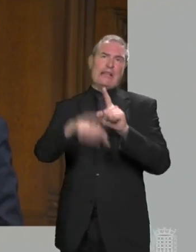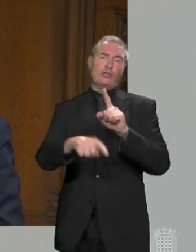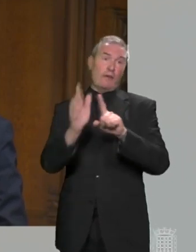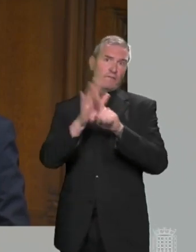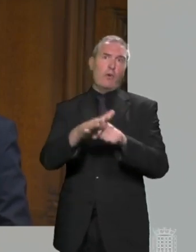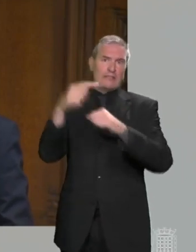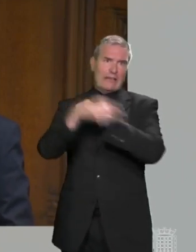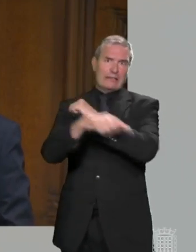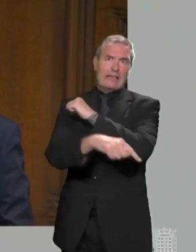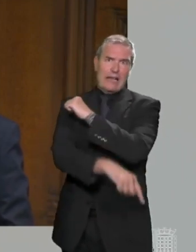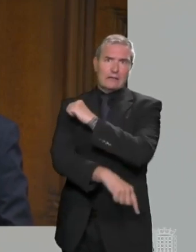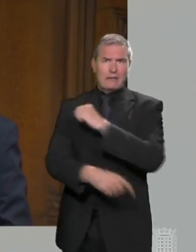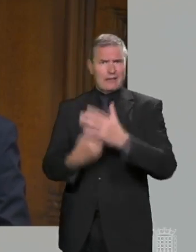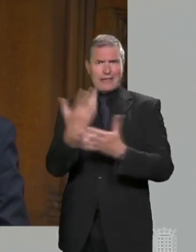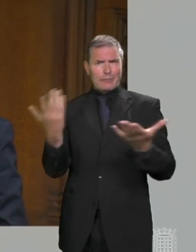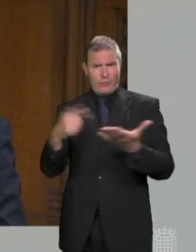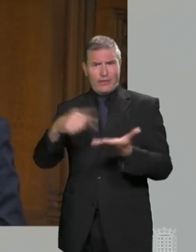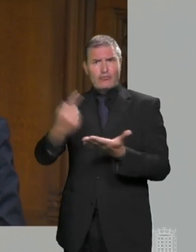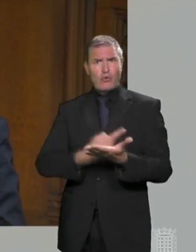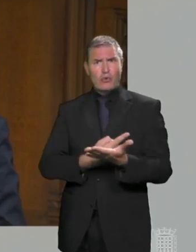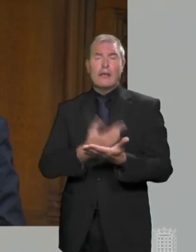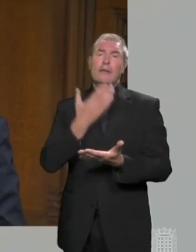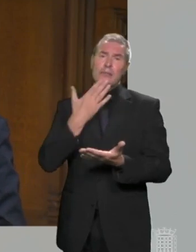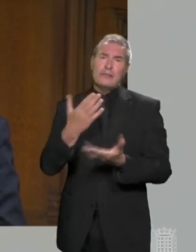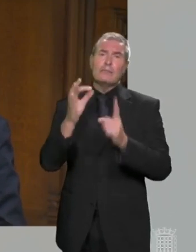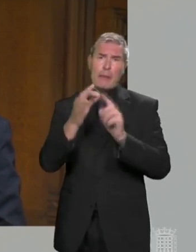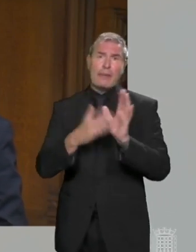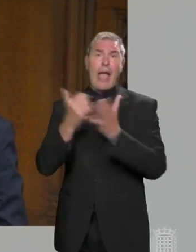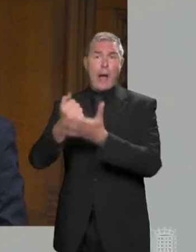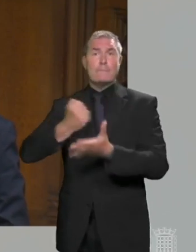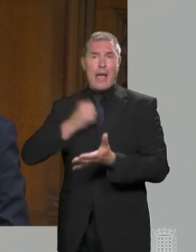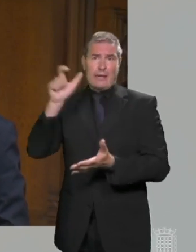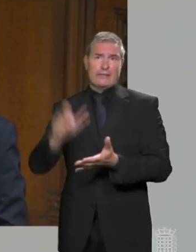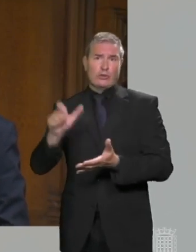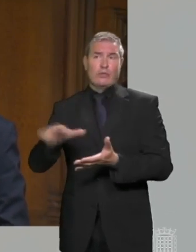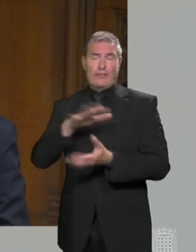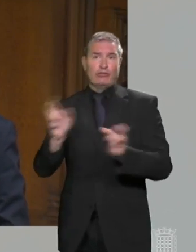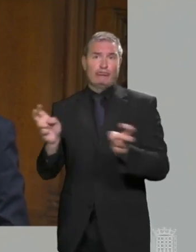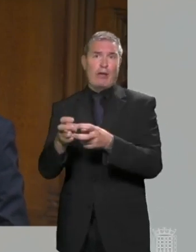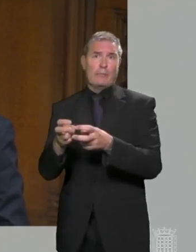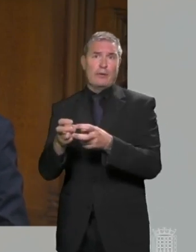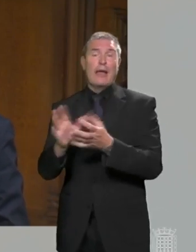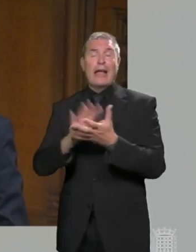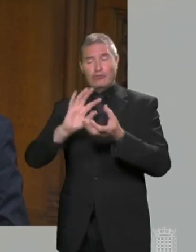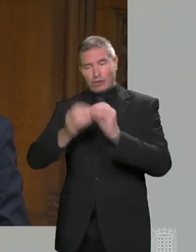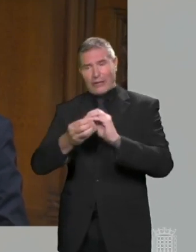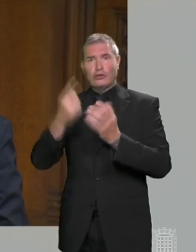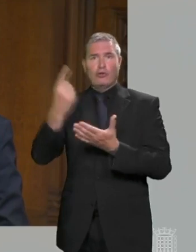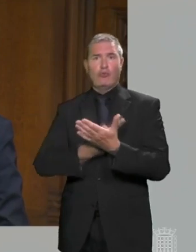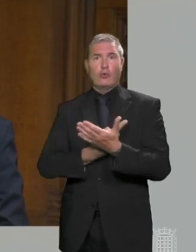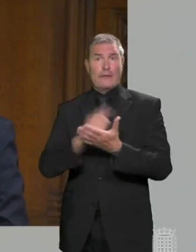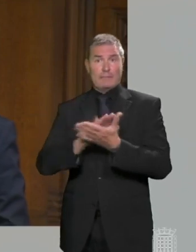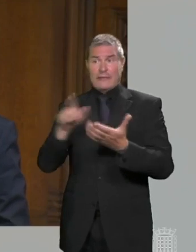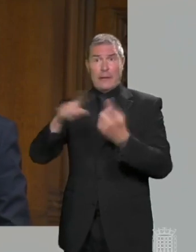further into debt and poverty. Can the Prime Minister help my constituent out of this trap and really fix these rules that are pushing